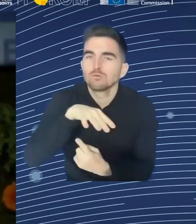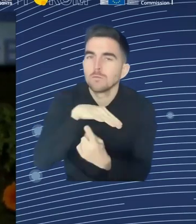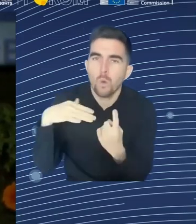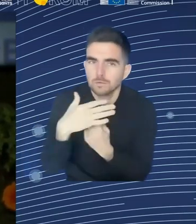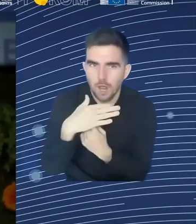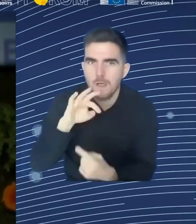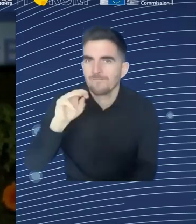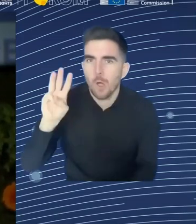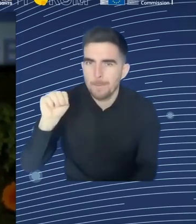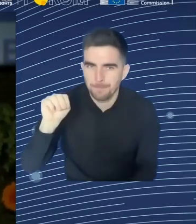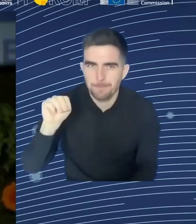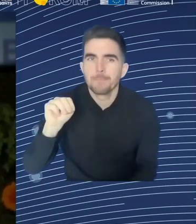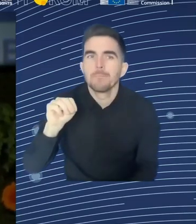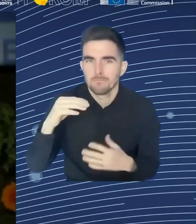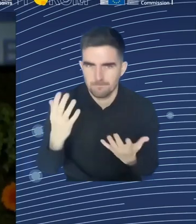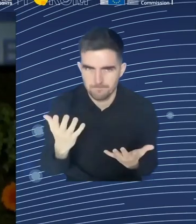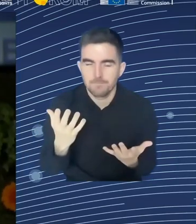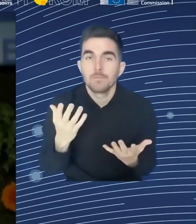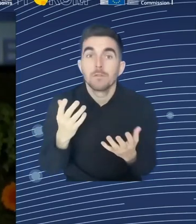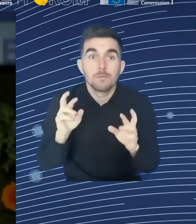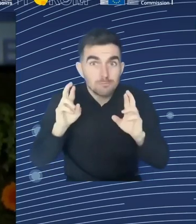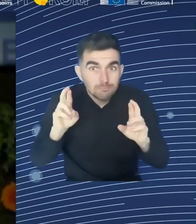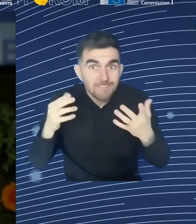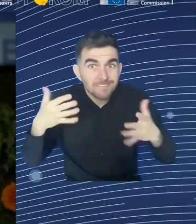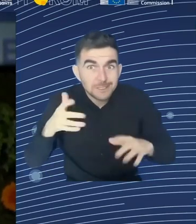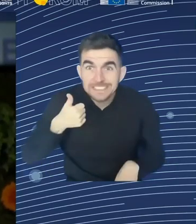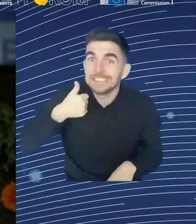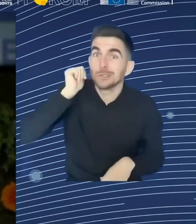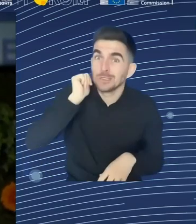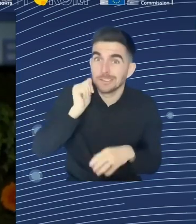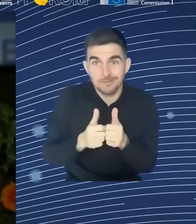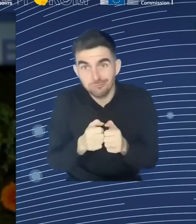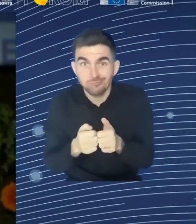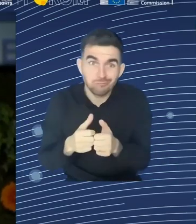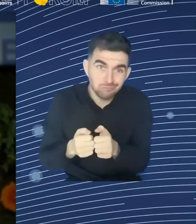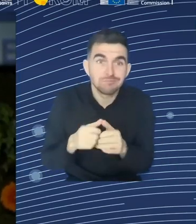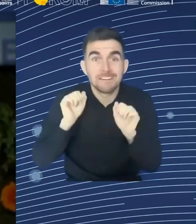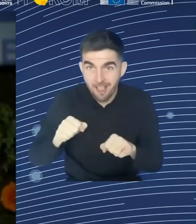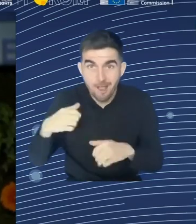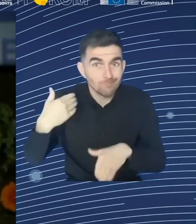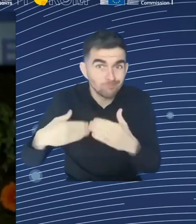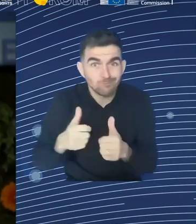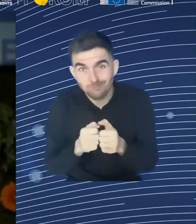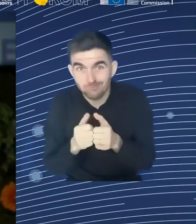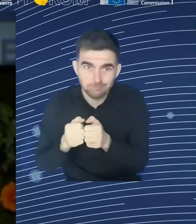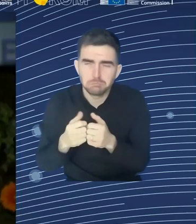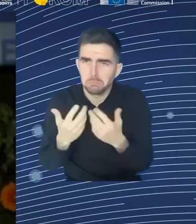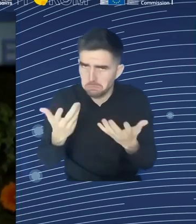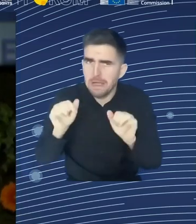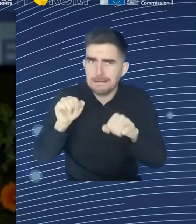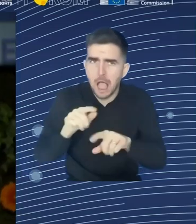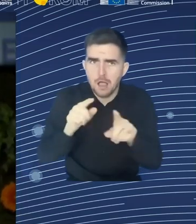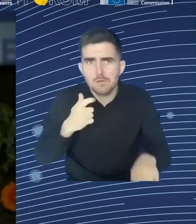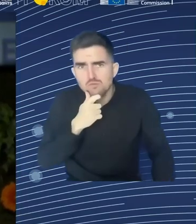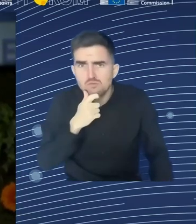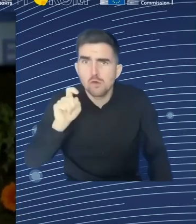of your platform, so don't hesitate, please. We're really looking forward to hearing from you. And of course, in the room, we're going to have